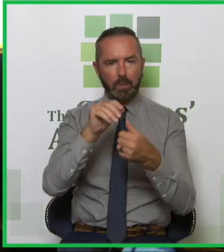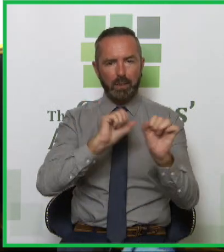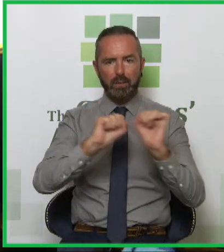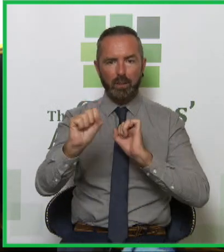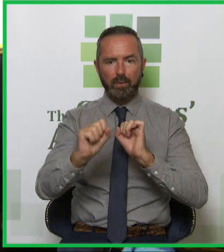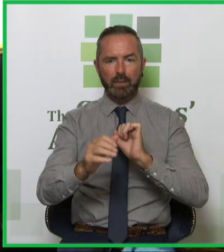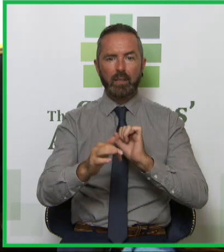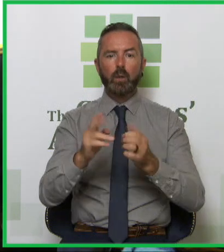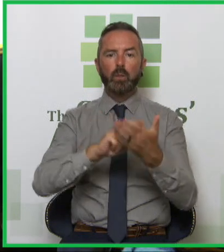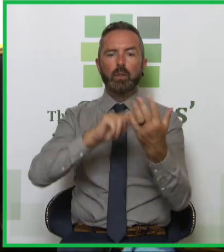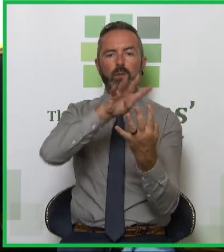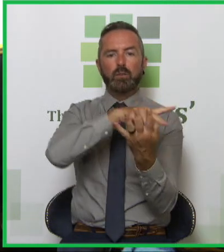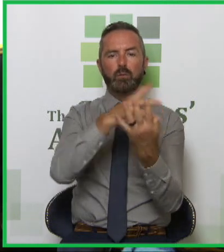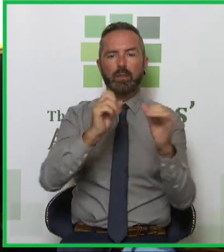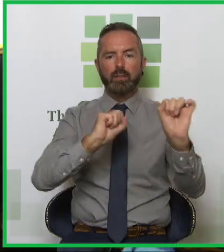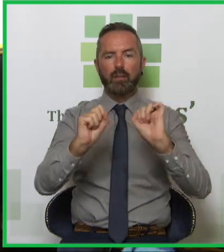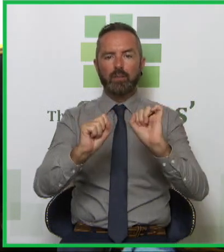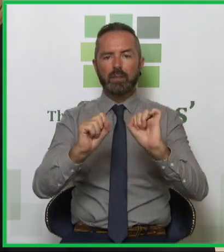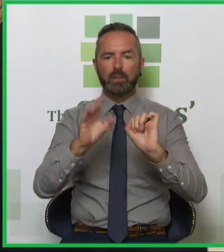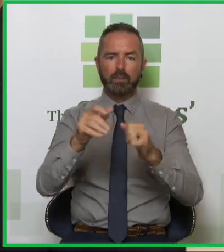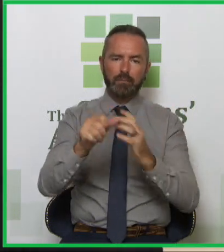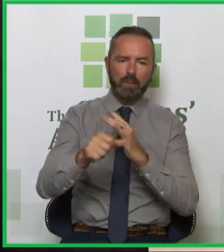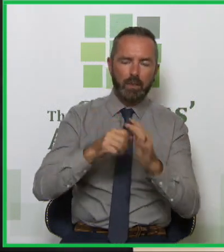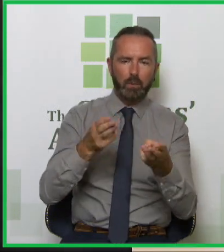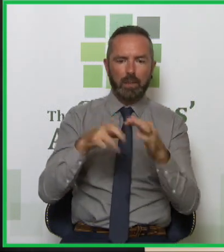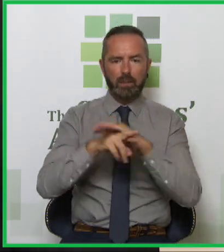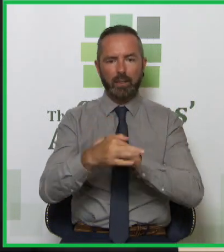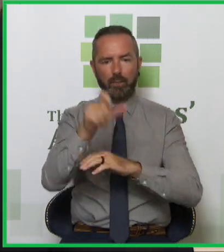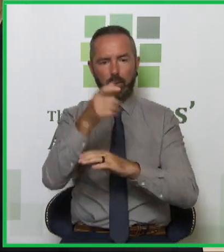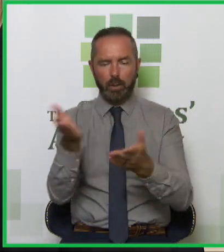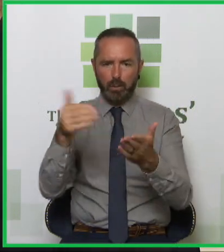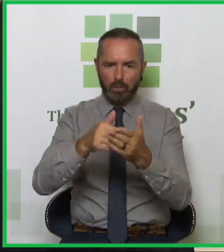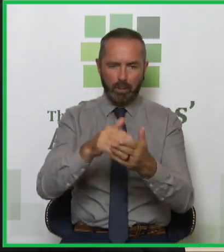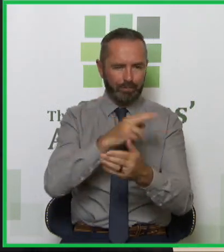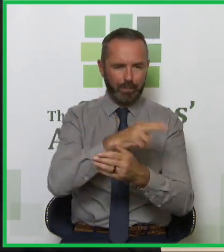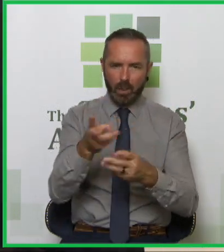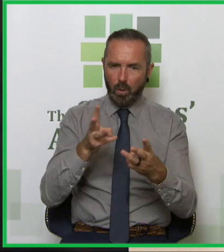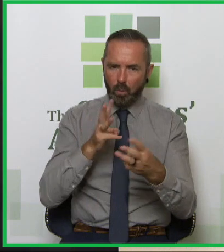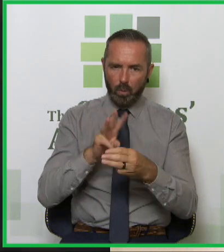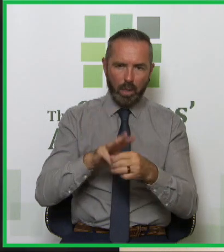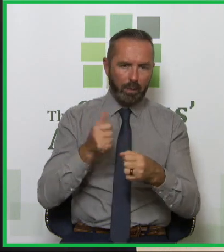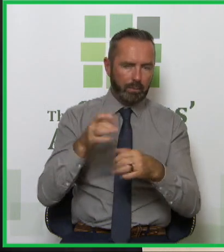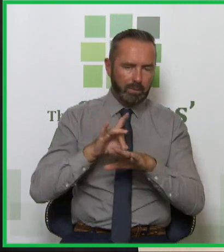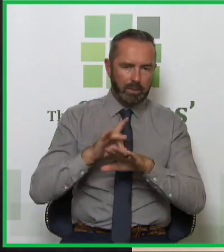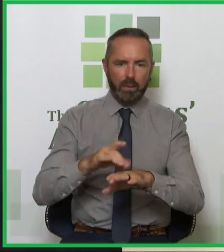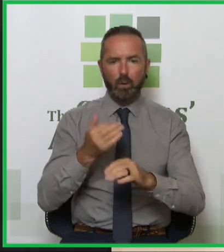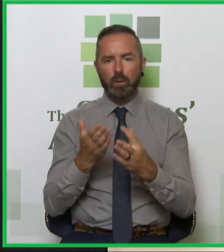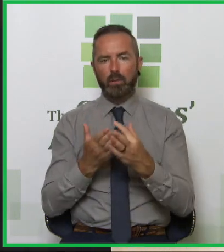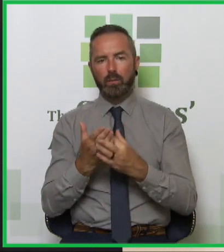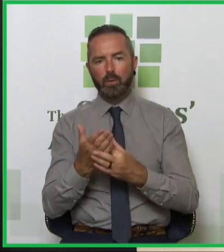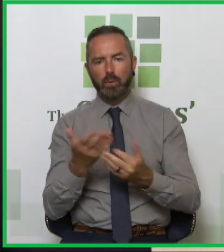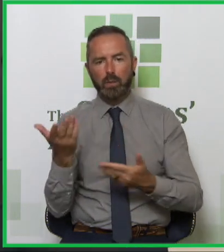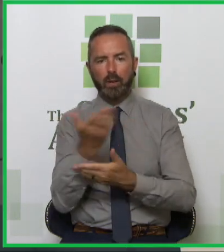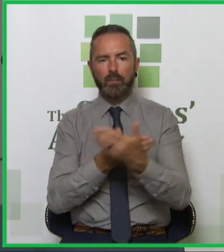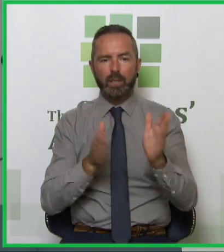questions, we'll know. These are very skilled practitioners. If someone is presenting as being unwell or if during the course of the conversation they've talked about,